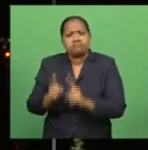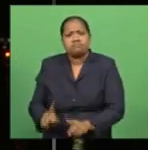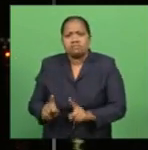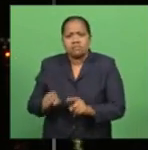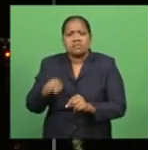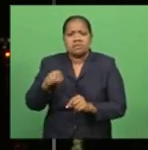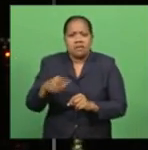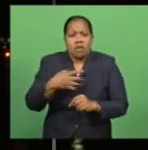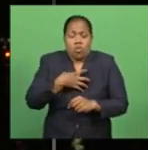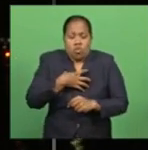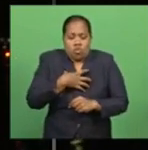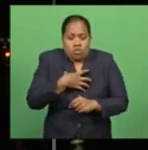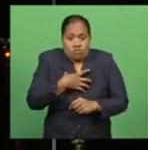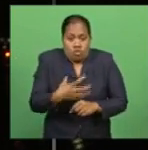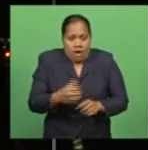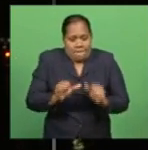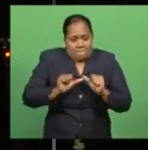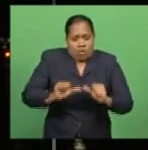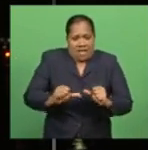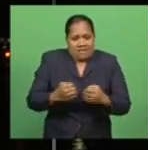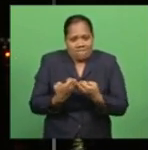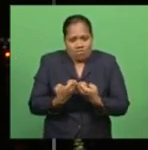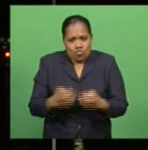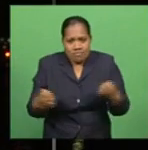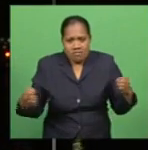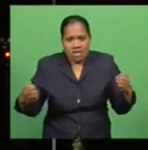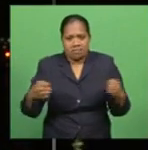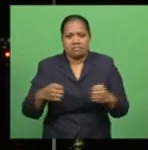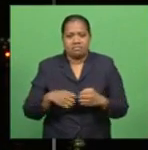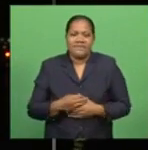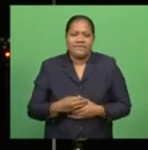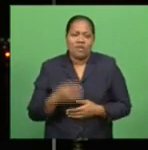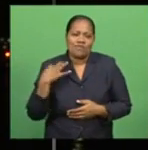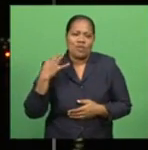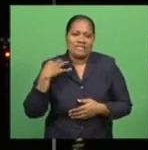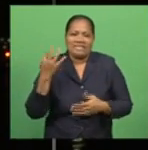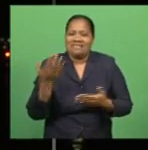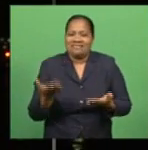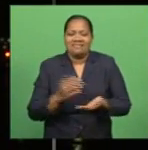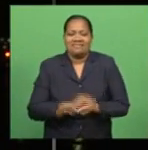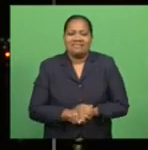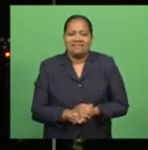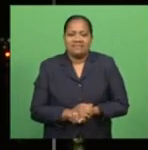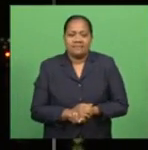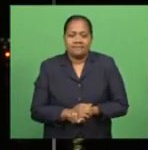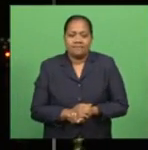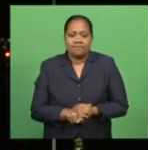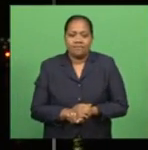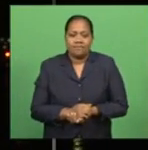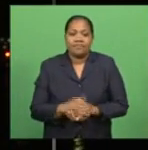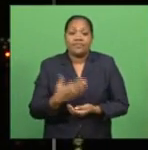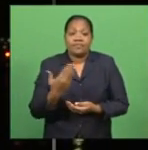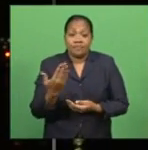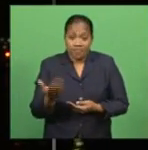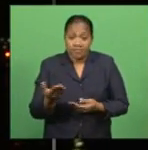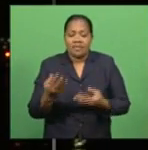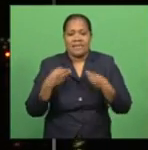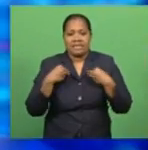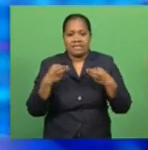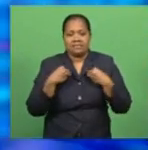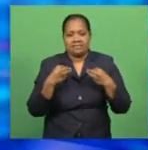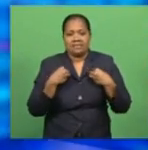for more protective equipment, as they battle to fight COVID-19. And Whitney joins us now with the latest in business.